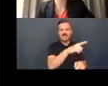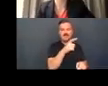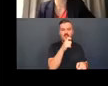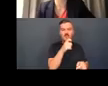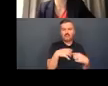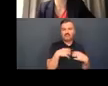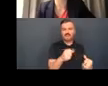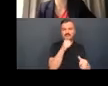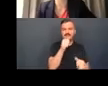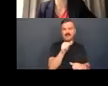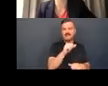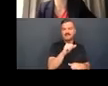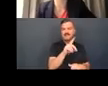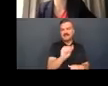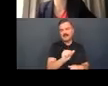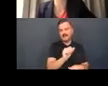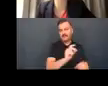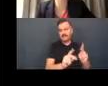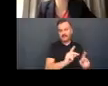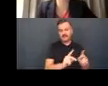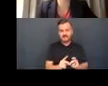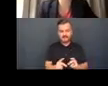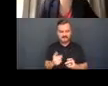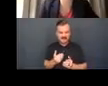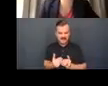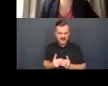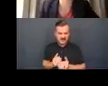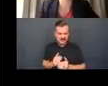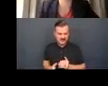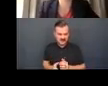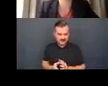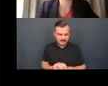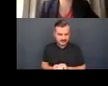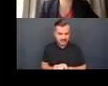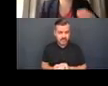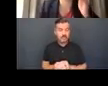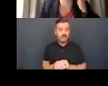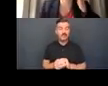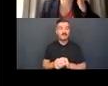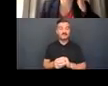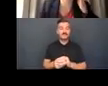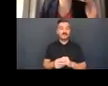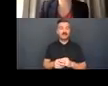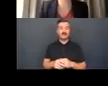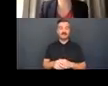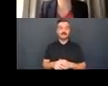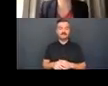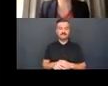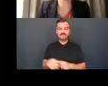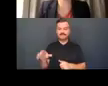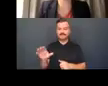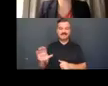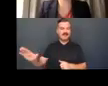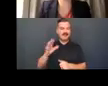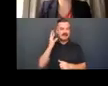Okay, just almost finished. Participants, pandemic experiences of